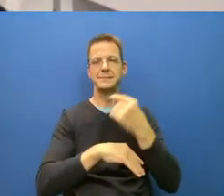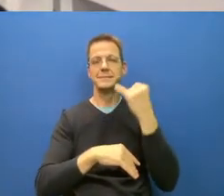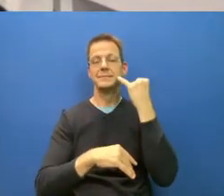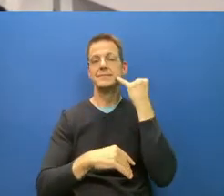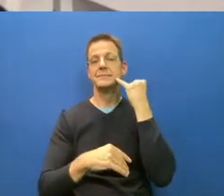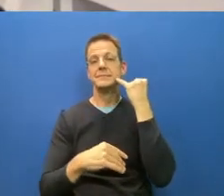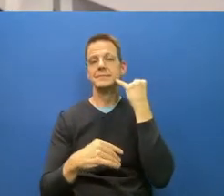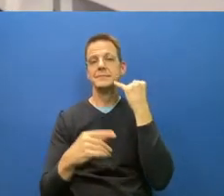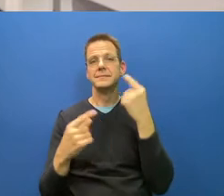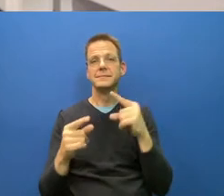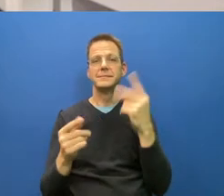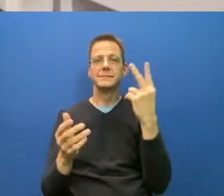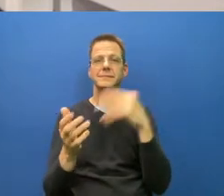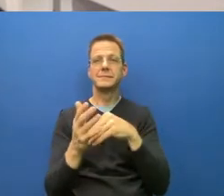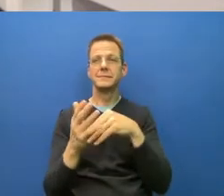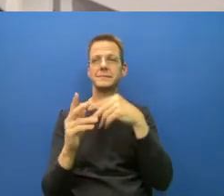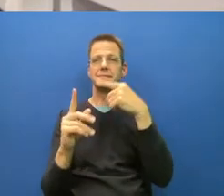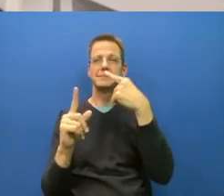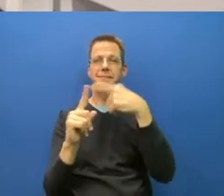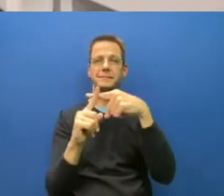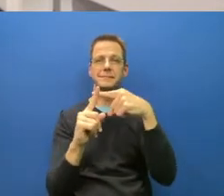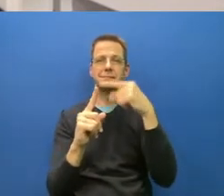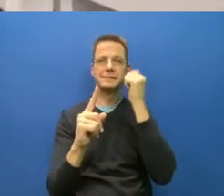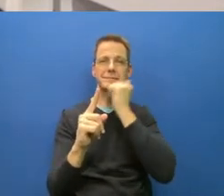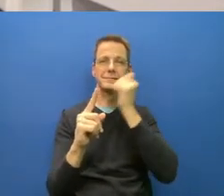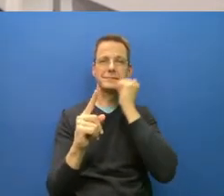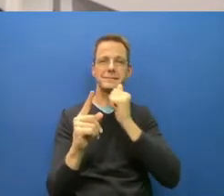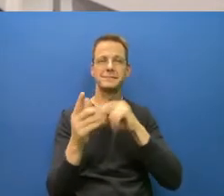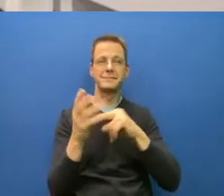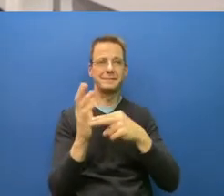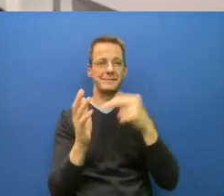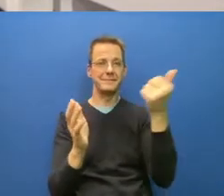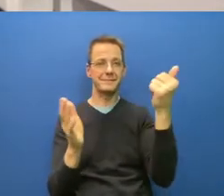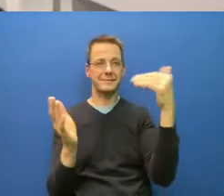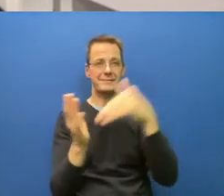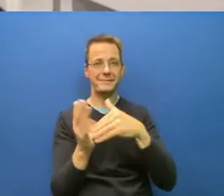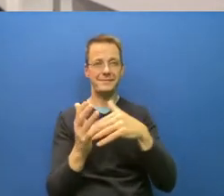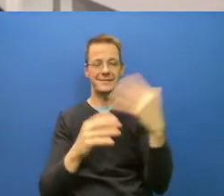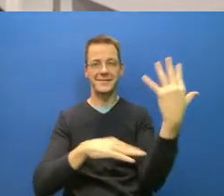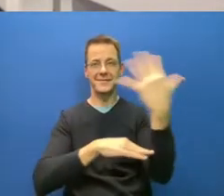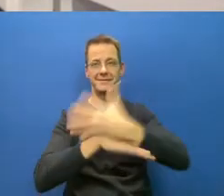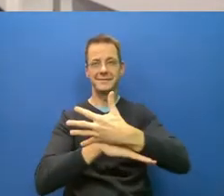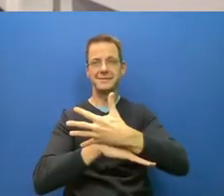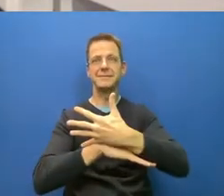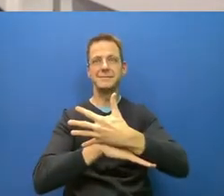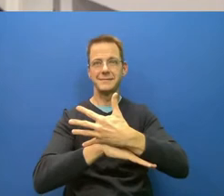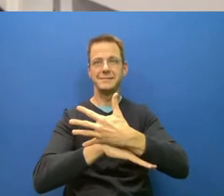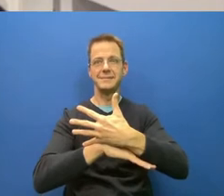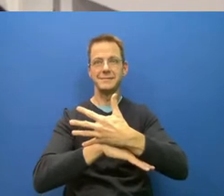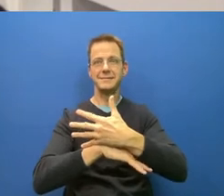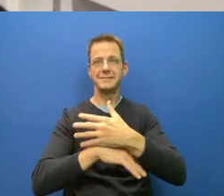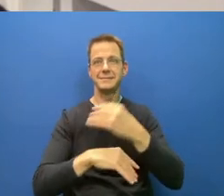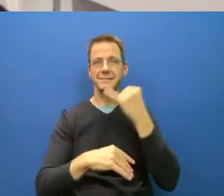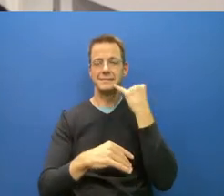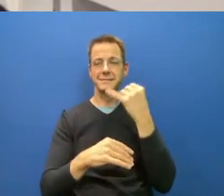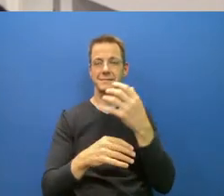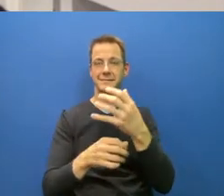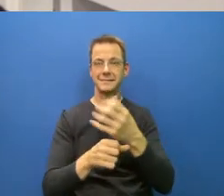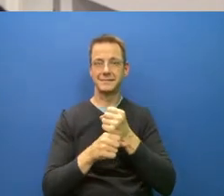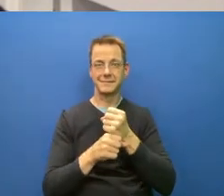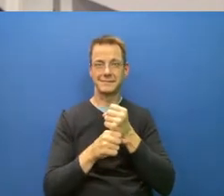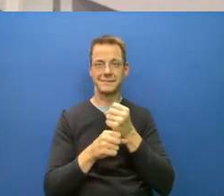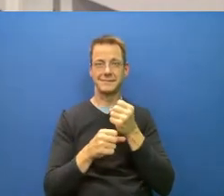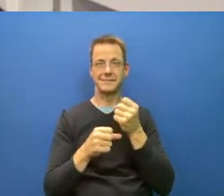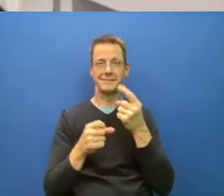you know, for five days. And if you get that reproduction number down to 0.9, you know, 10,000